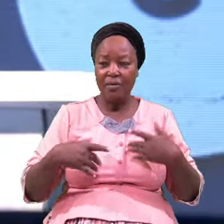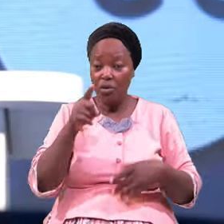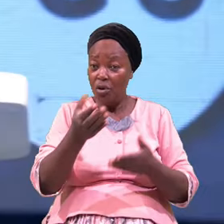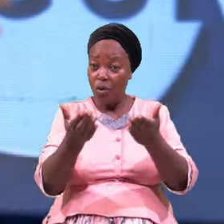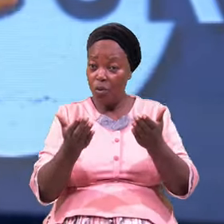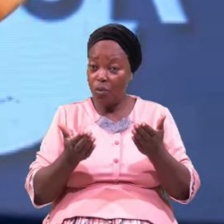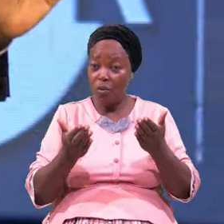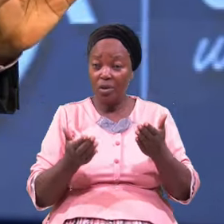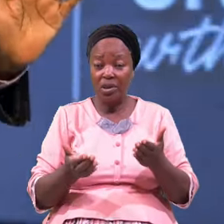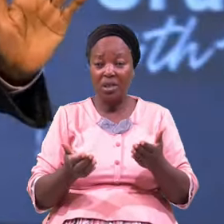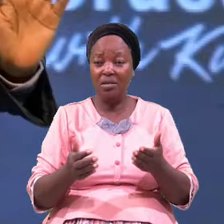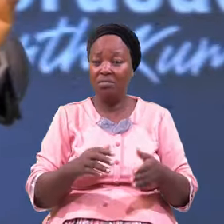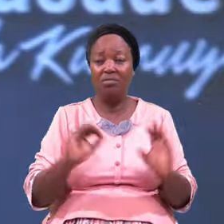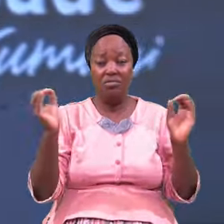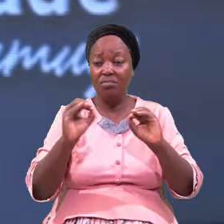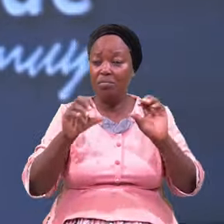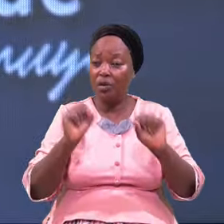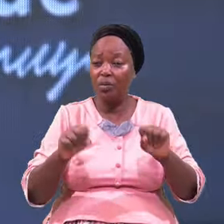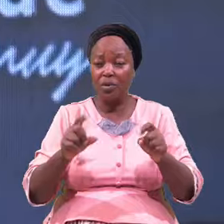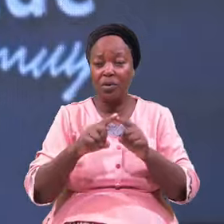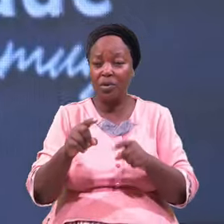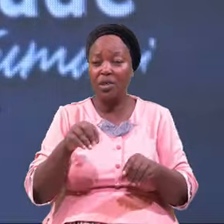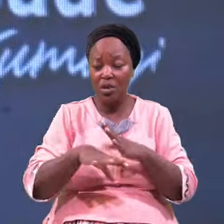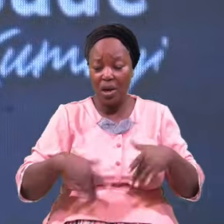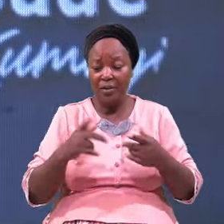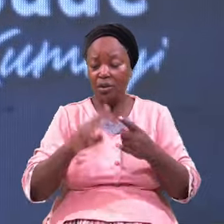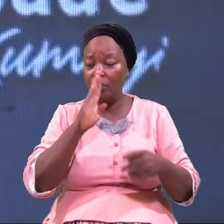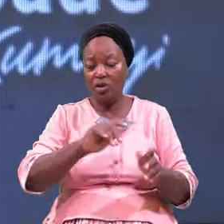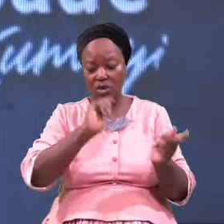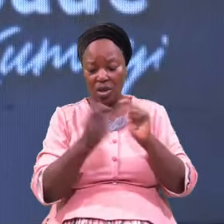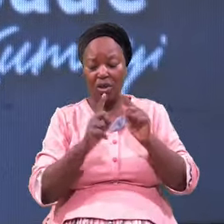Impossibility In Your Life To Be Changed To Possibility